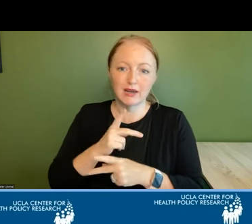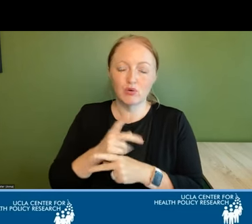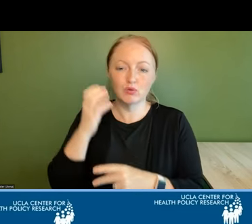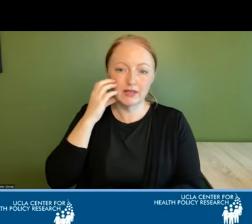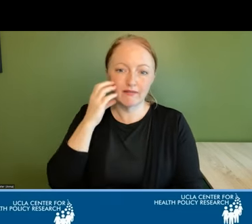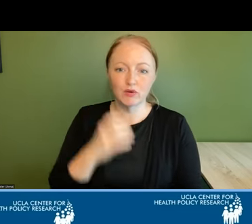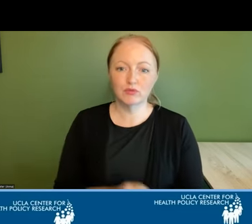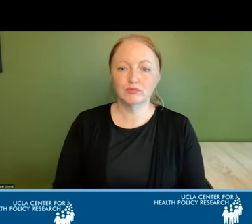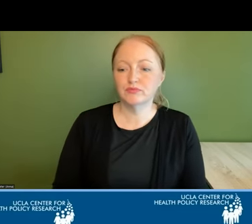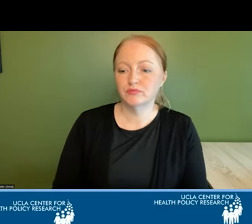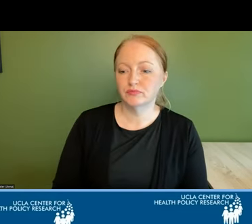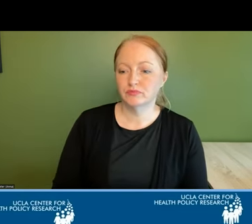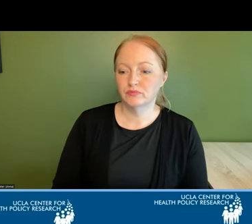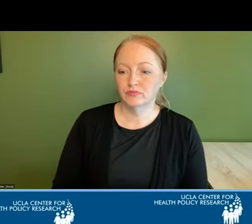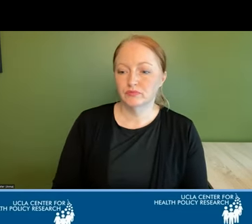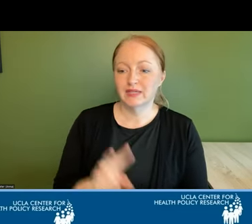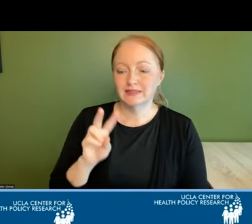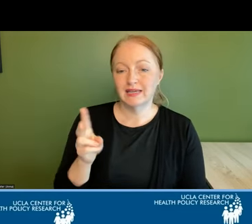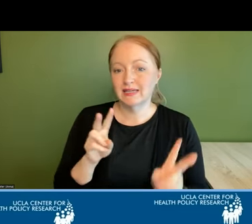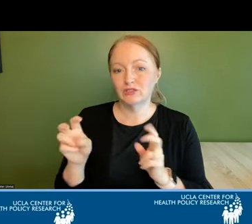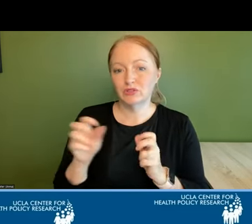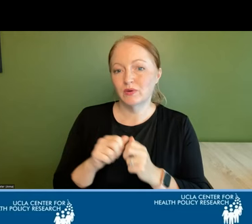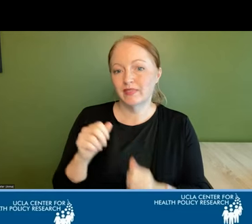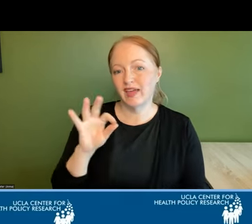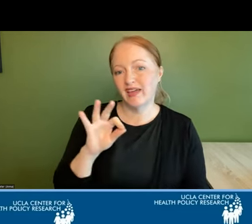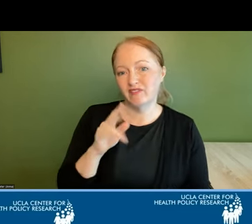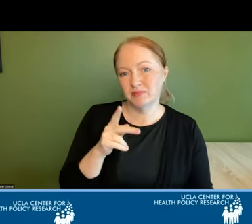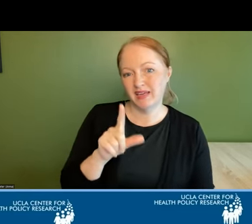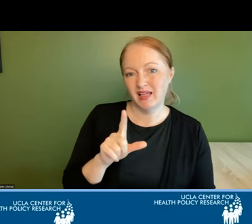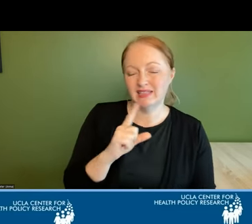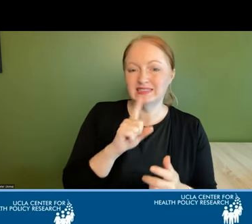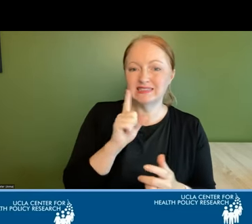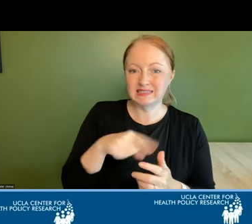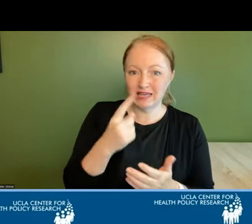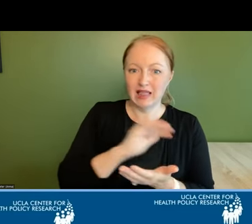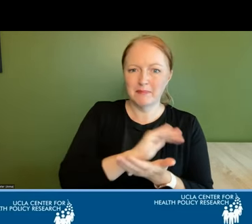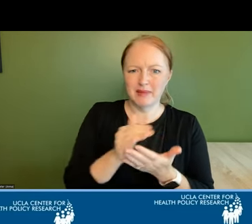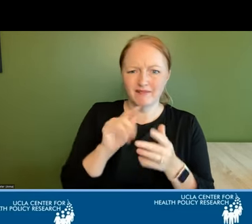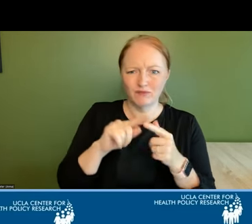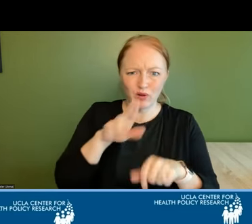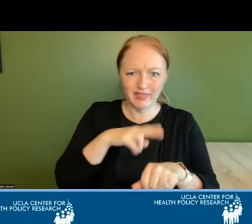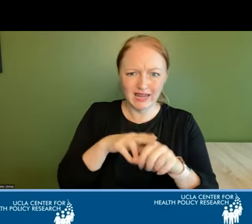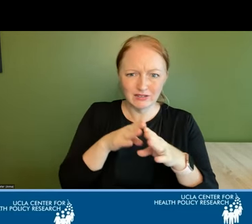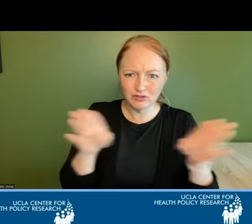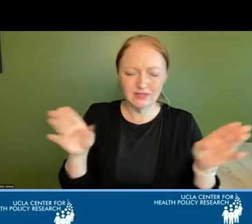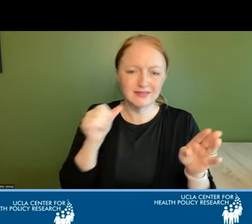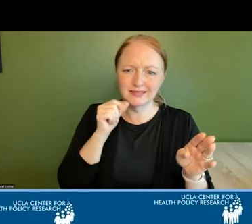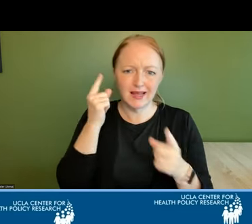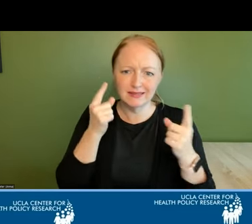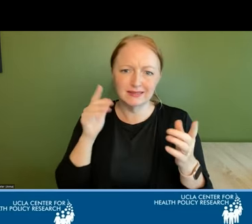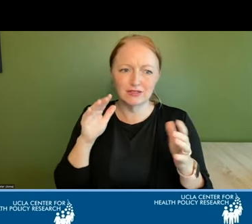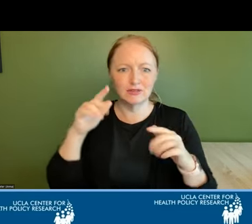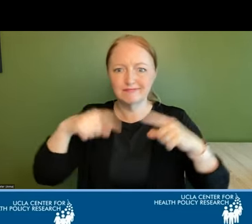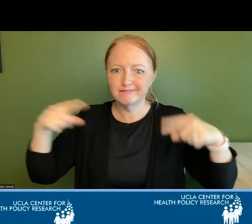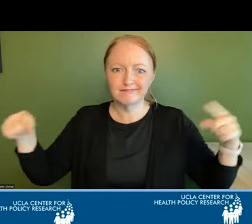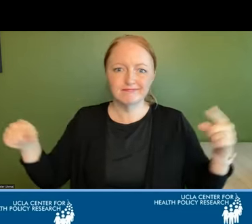the second issue with the fpl is that it is only a single amount for the nation and does not take into consideration the